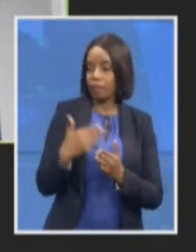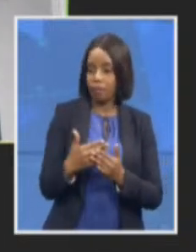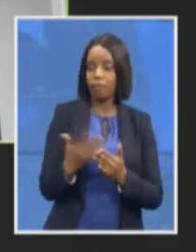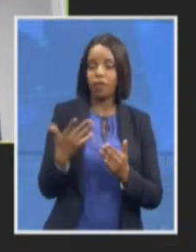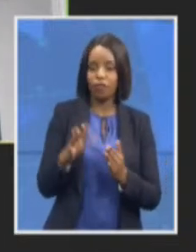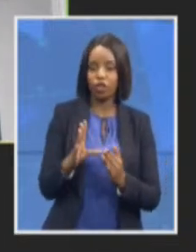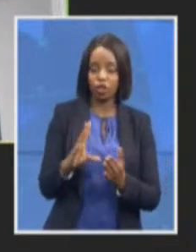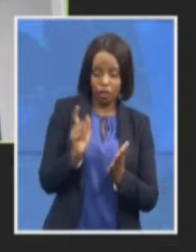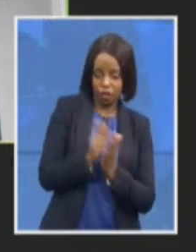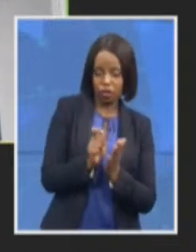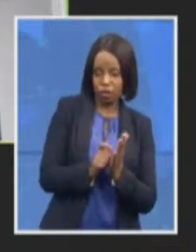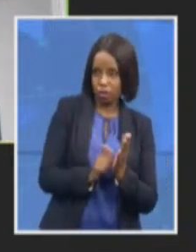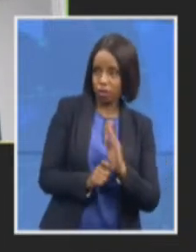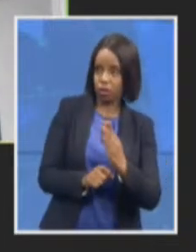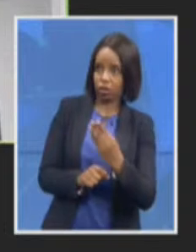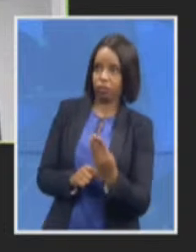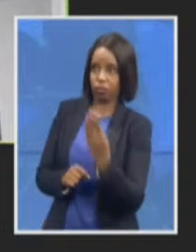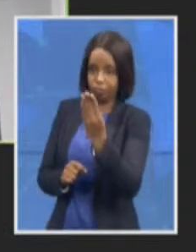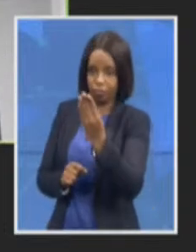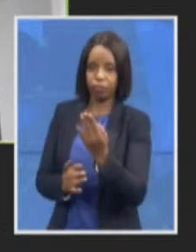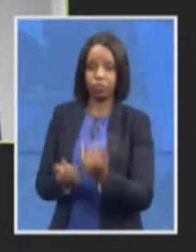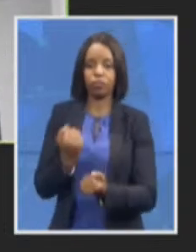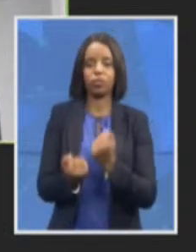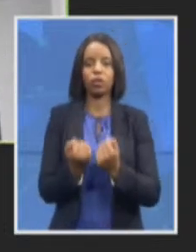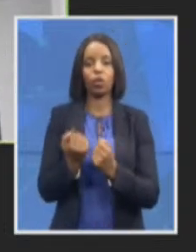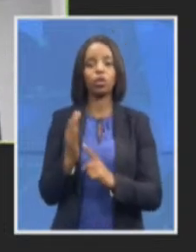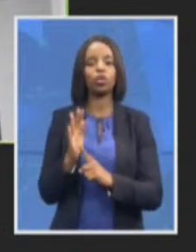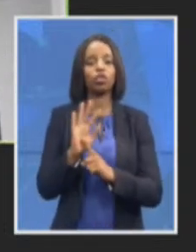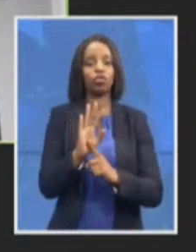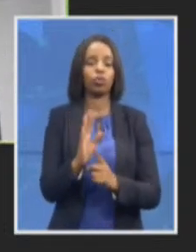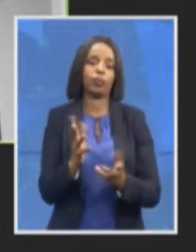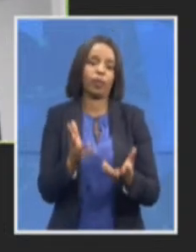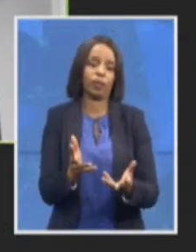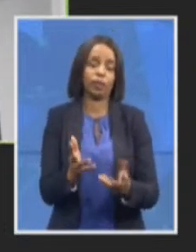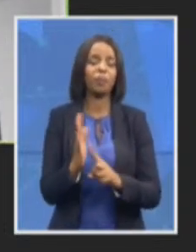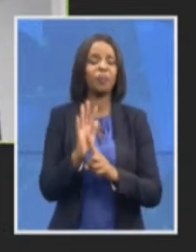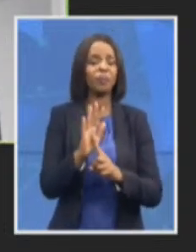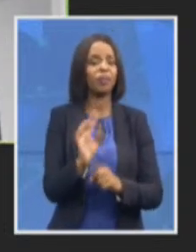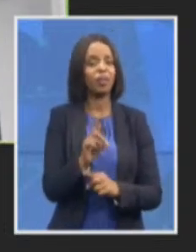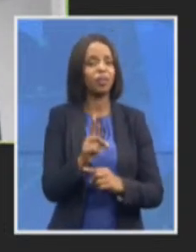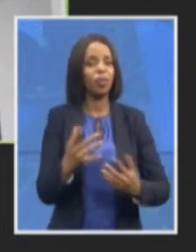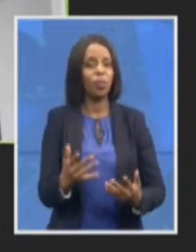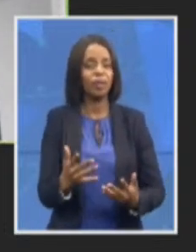it demonstrates that the rule of law in our country is our guiding light